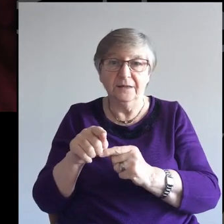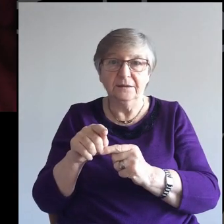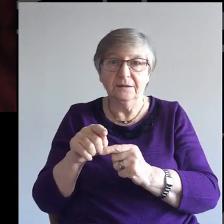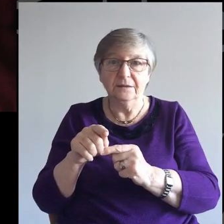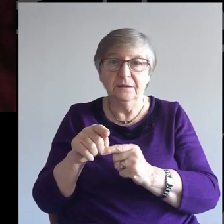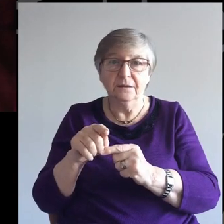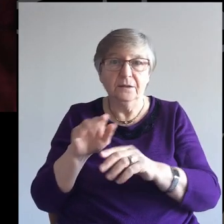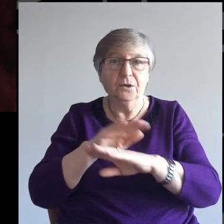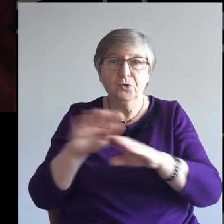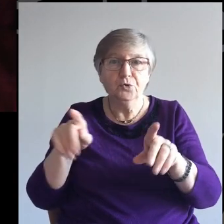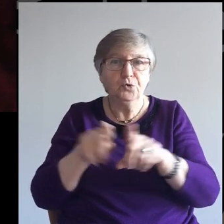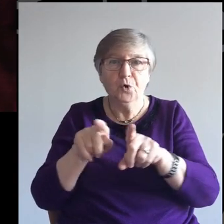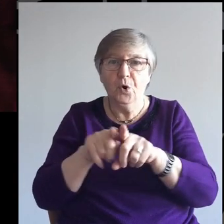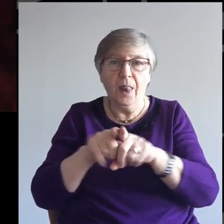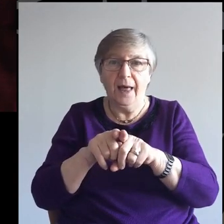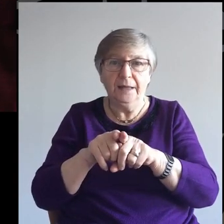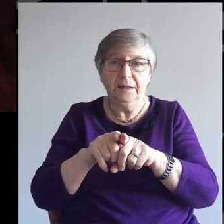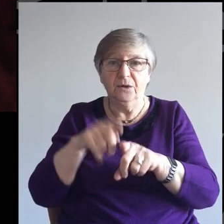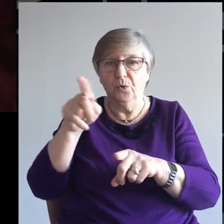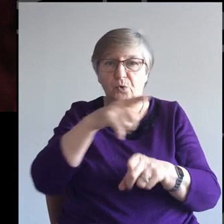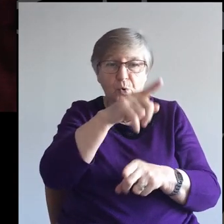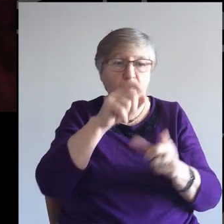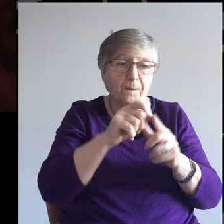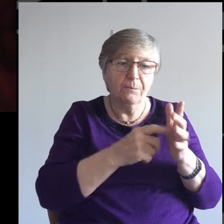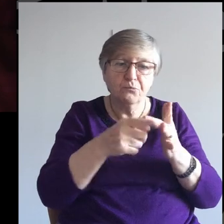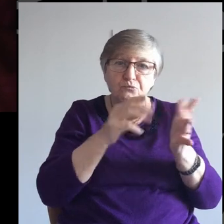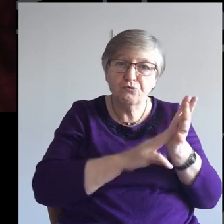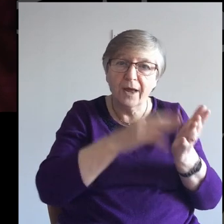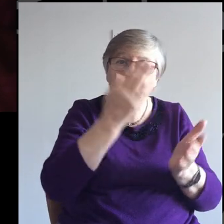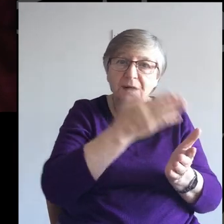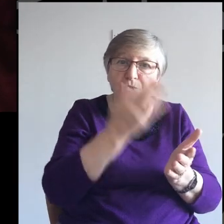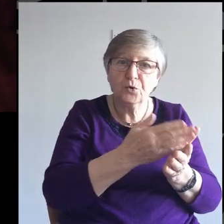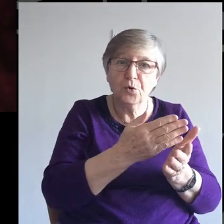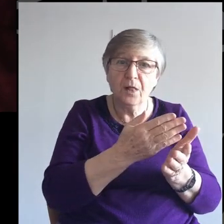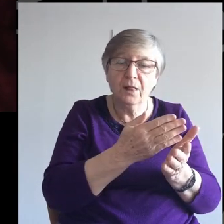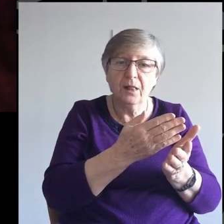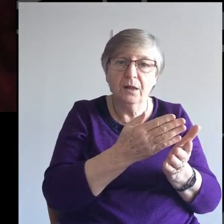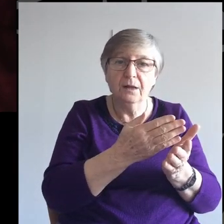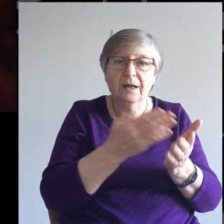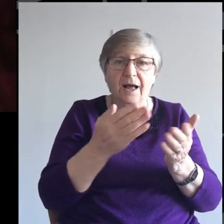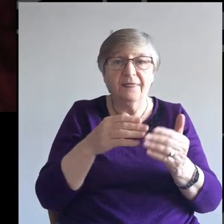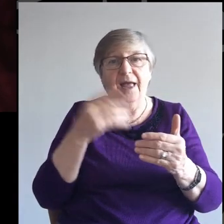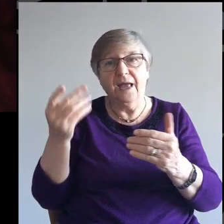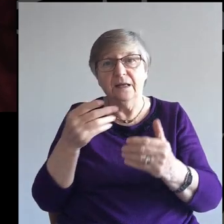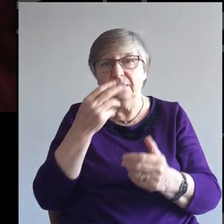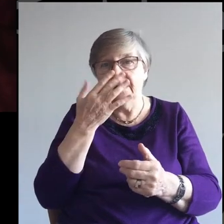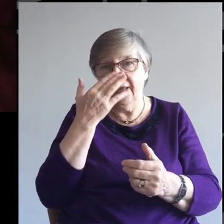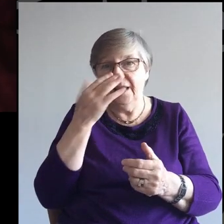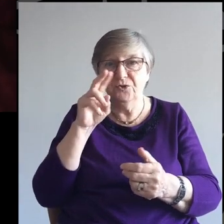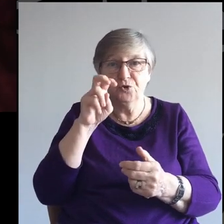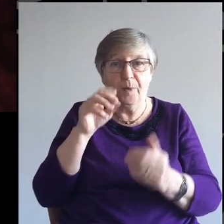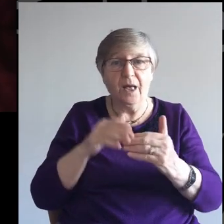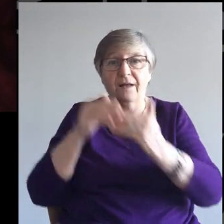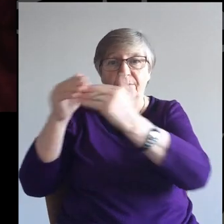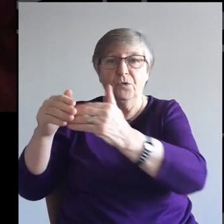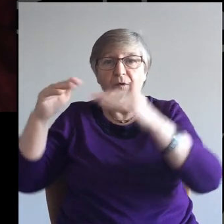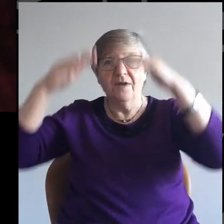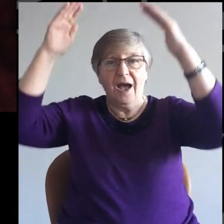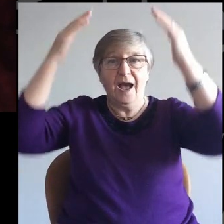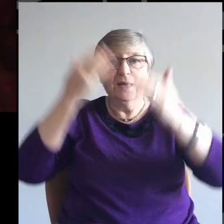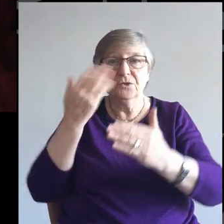It's not like, you know, being at primary school and then you reach a certain age and stage and then you move on to secondary school.